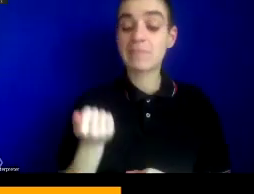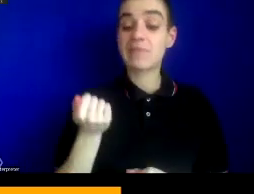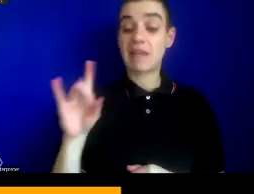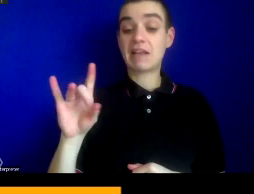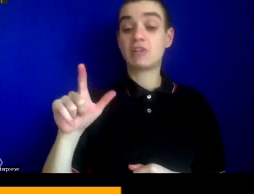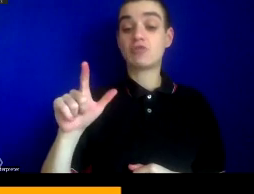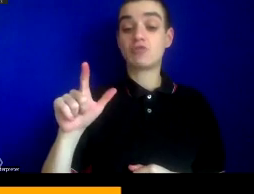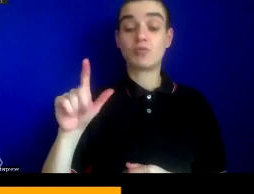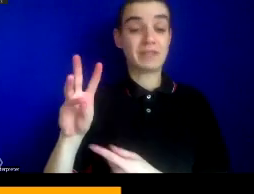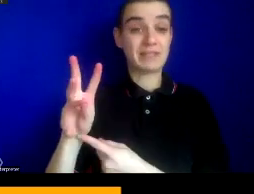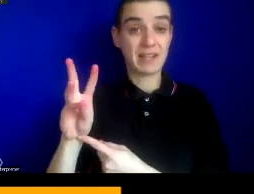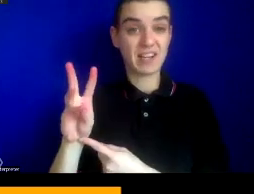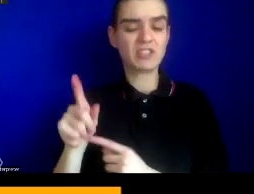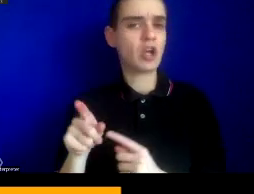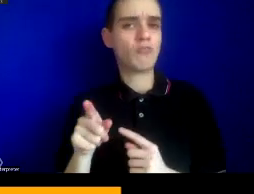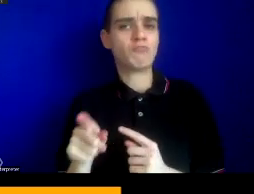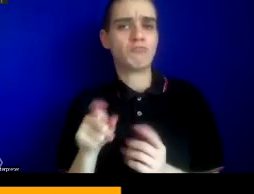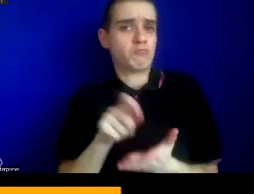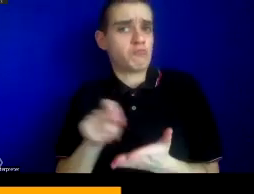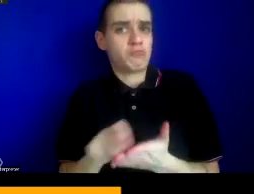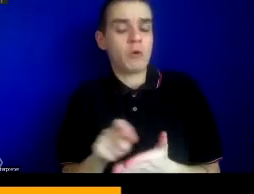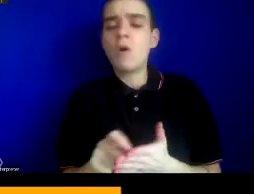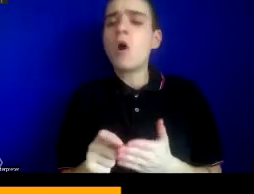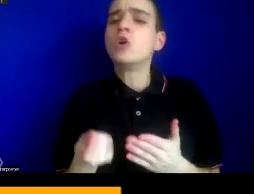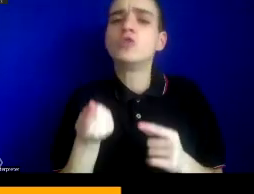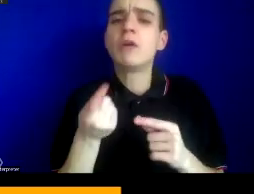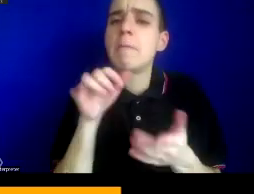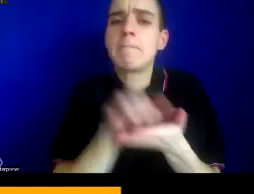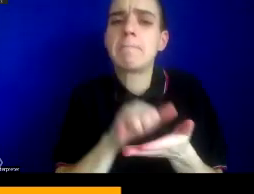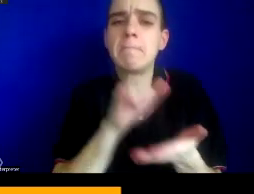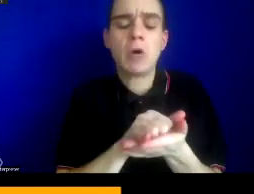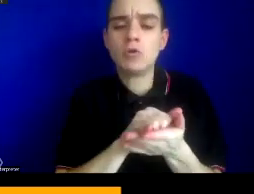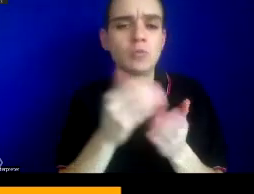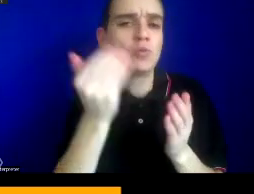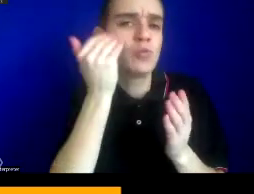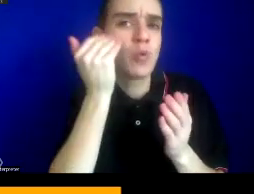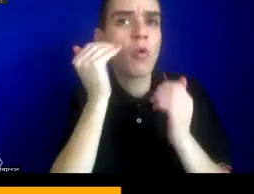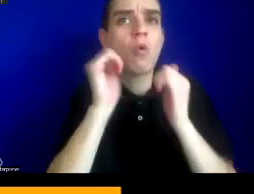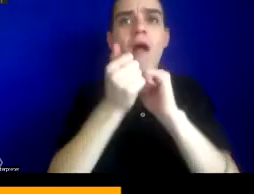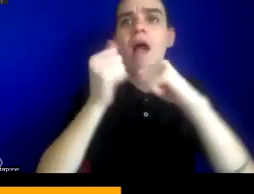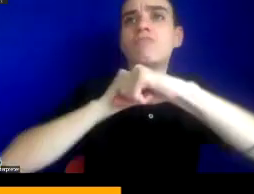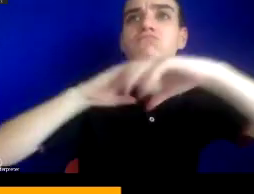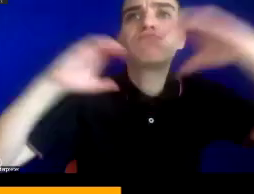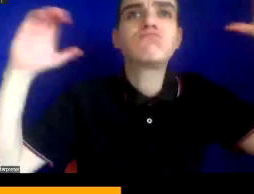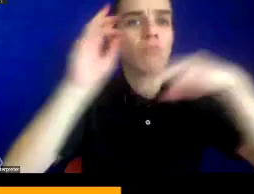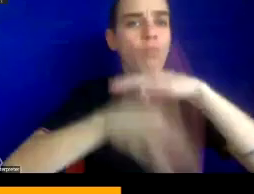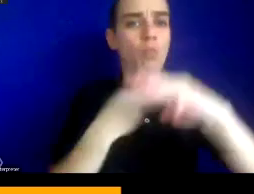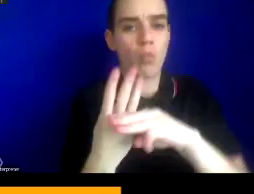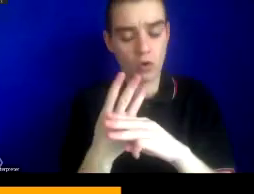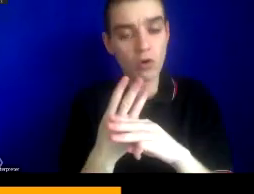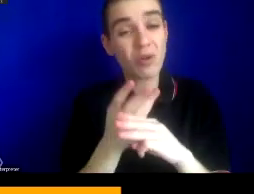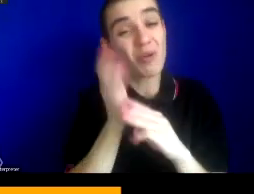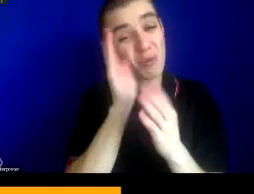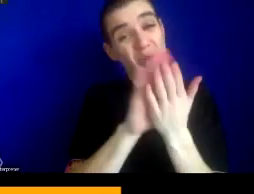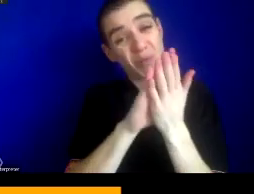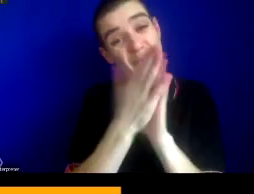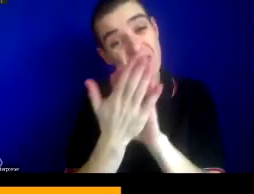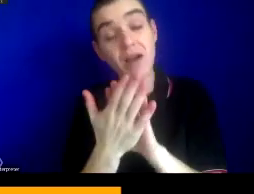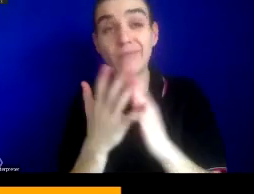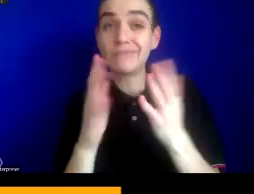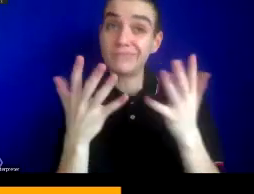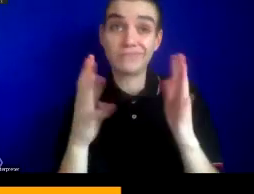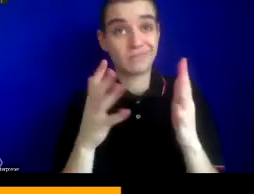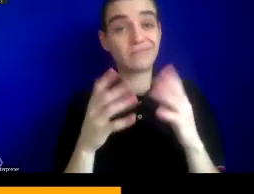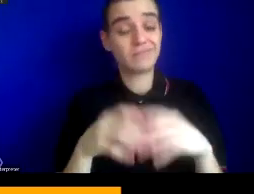could not have known with any certainty that the way of seeing and dividing the world that her character lays out will become in many ways a dominant